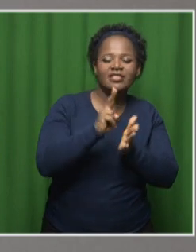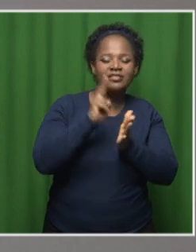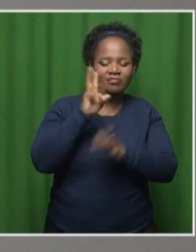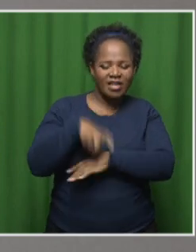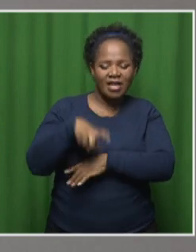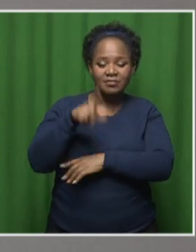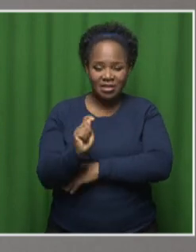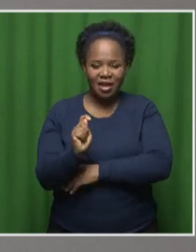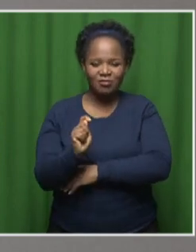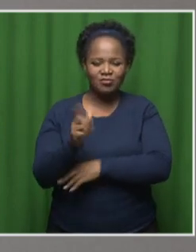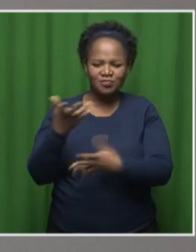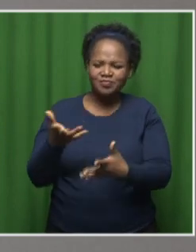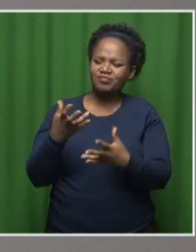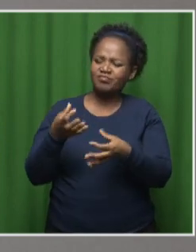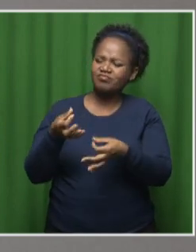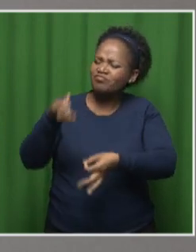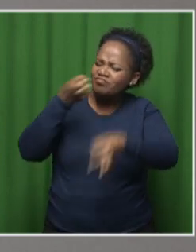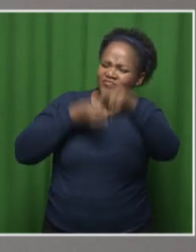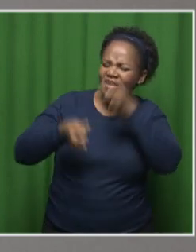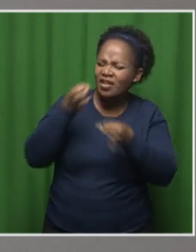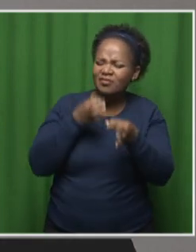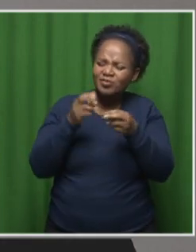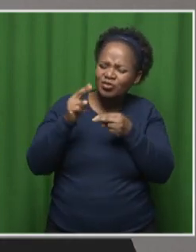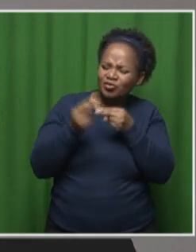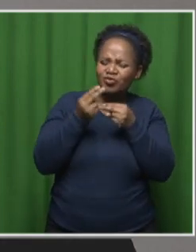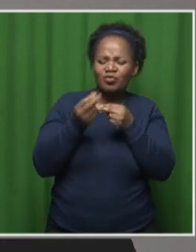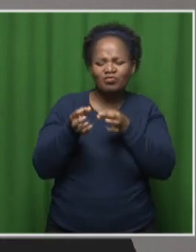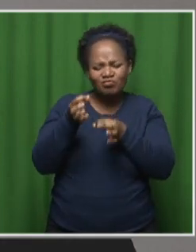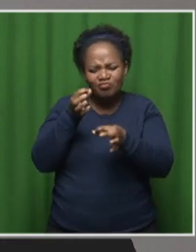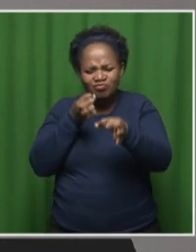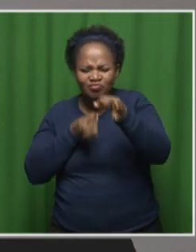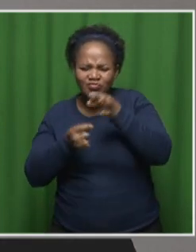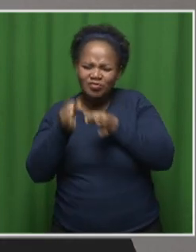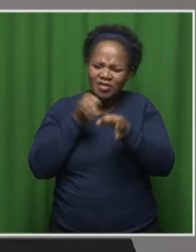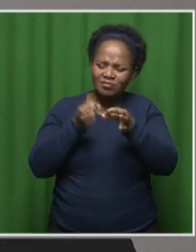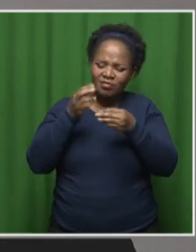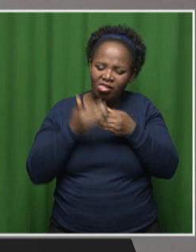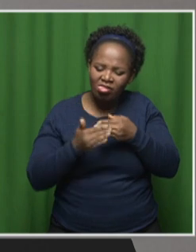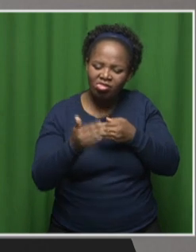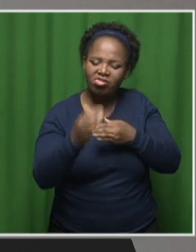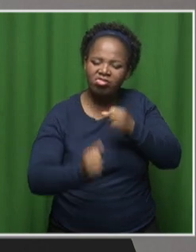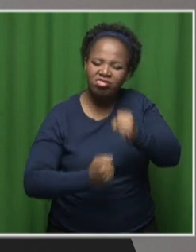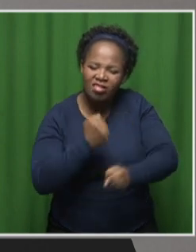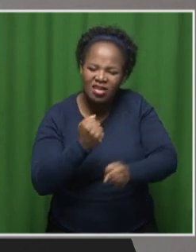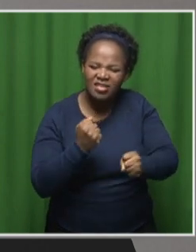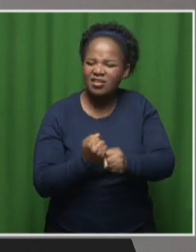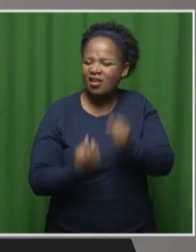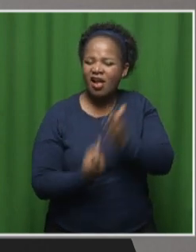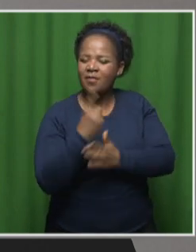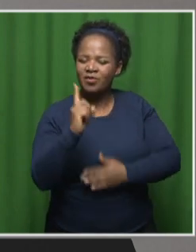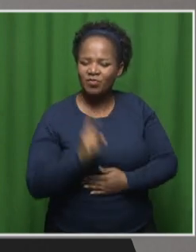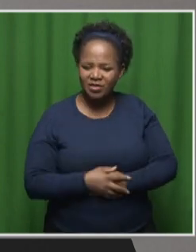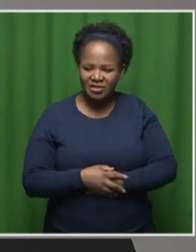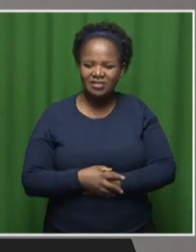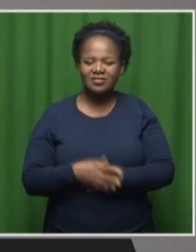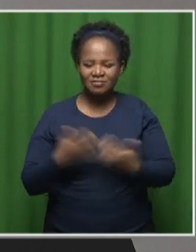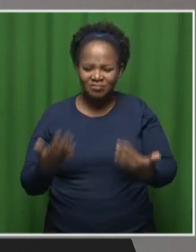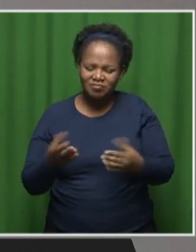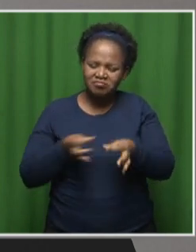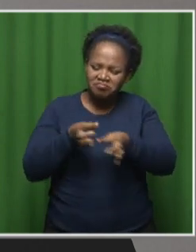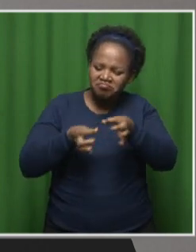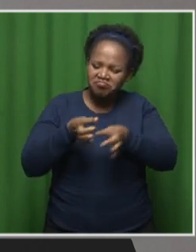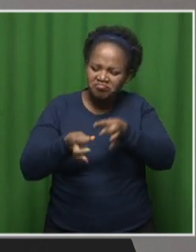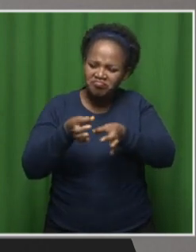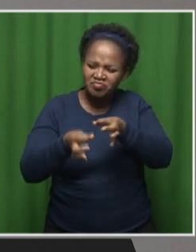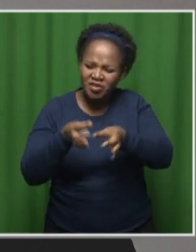where we were given a brief of what is about to be happening over the course of the year. So, this wasn't something that took place over like a month or